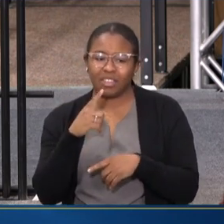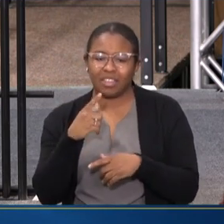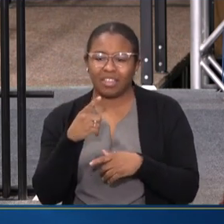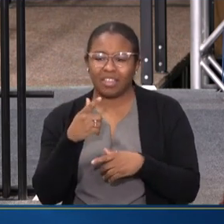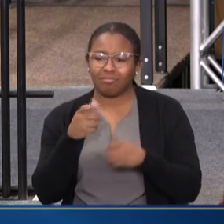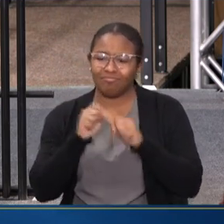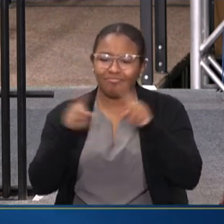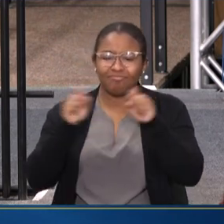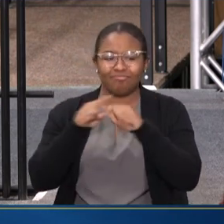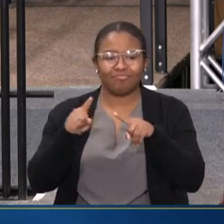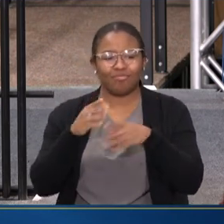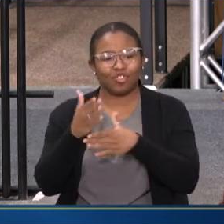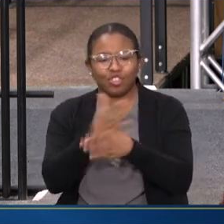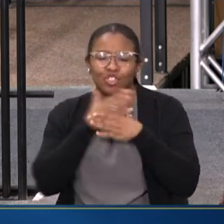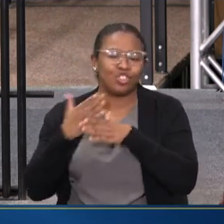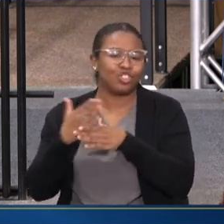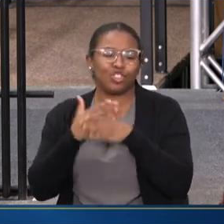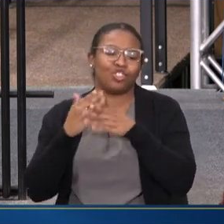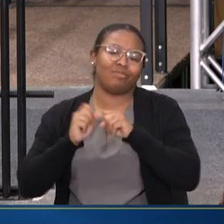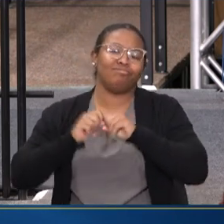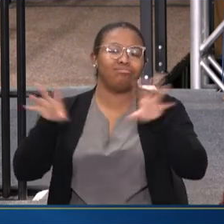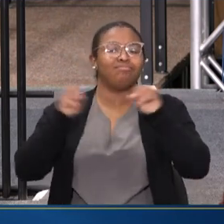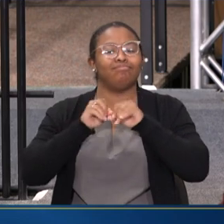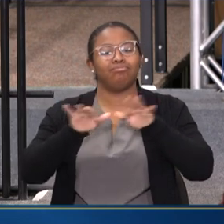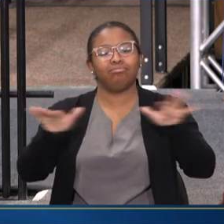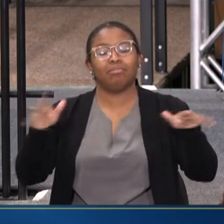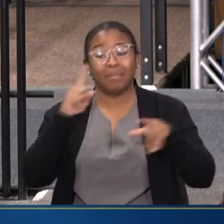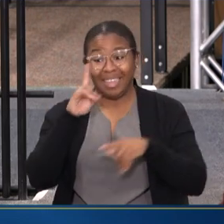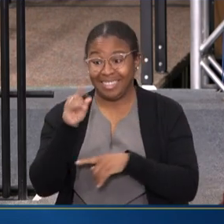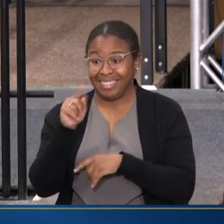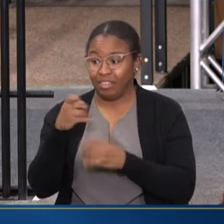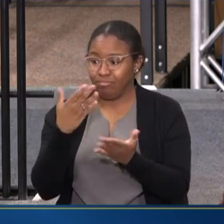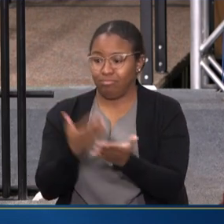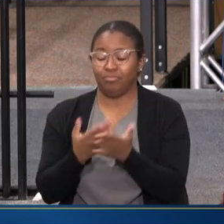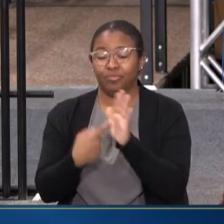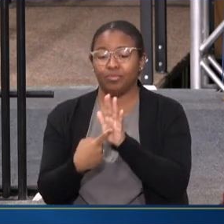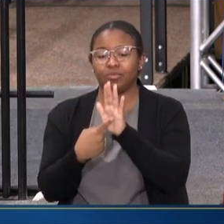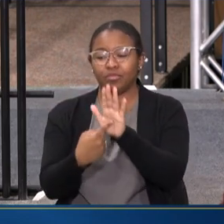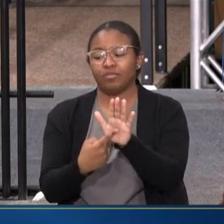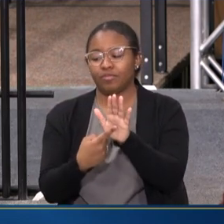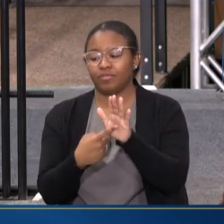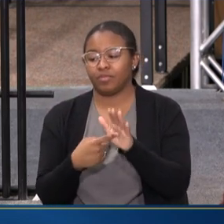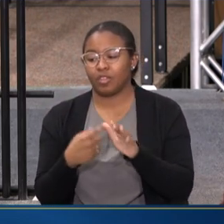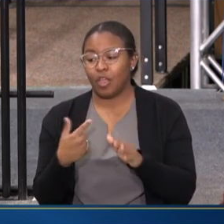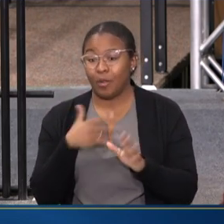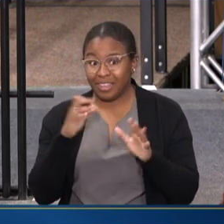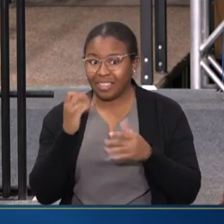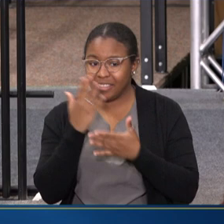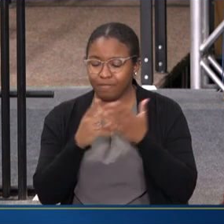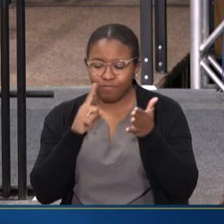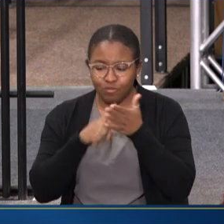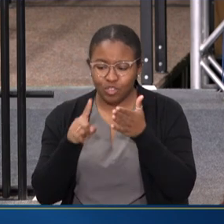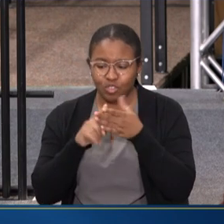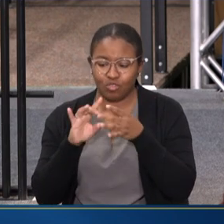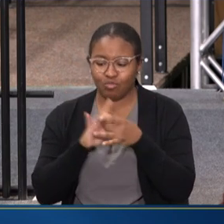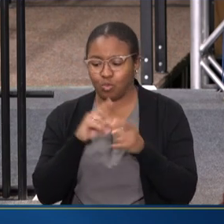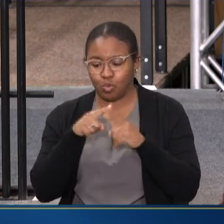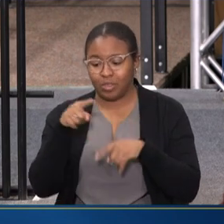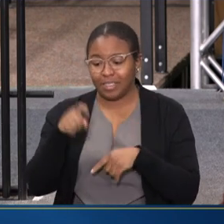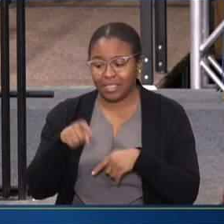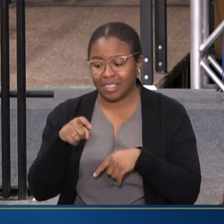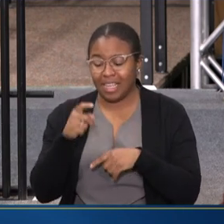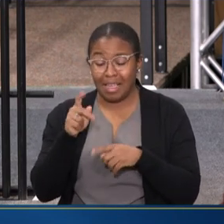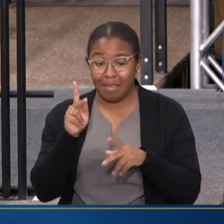SHARE IT, YOU KNOW, FAR AND WIDE. BECAUSE WHAT THE DATA SHOWS US, AND, YOU KNOW, WE DID SOME MARKETING RESEARCH RELATED TO NEED, AND